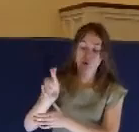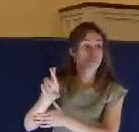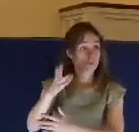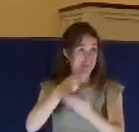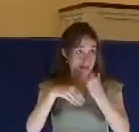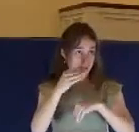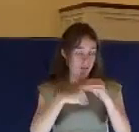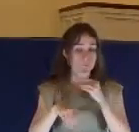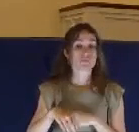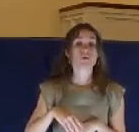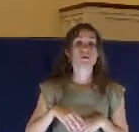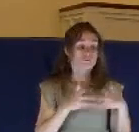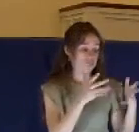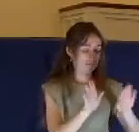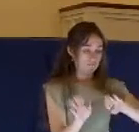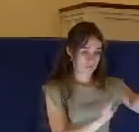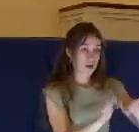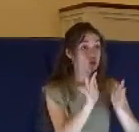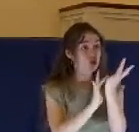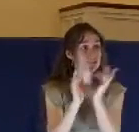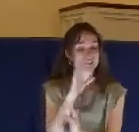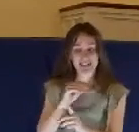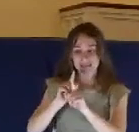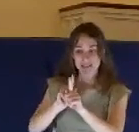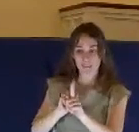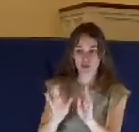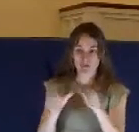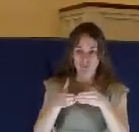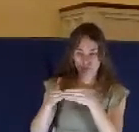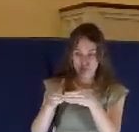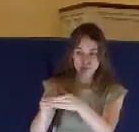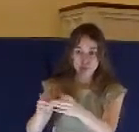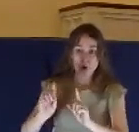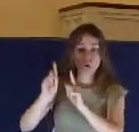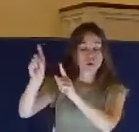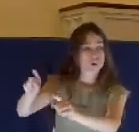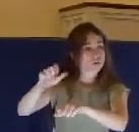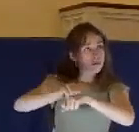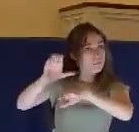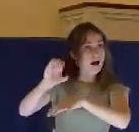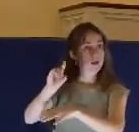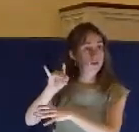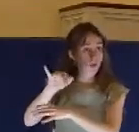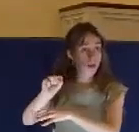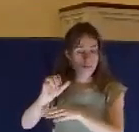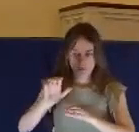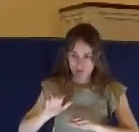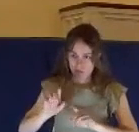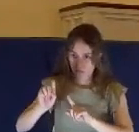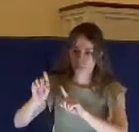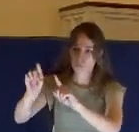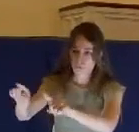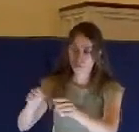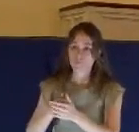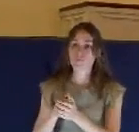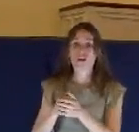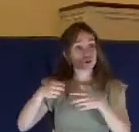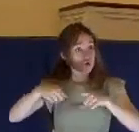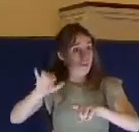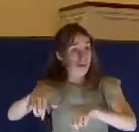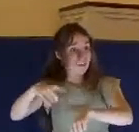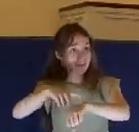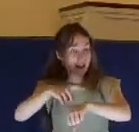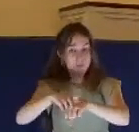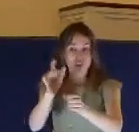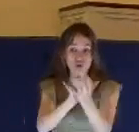leave Jerusalem. They go to the Mount of Olives. They're on their way up to the Mount of Olives. And on their way up, Jesus stops at the Garden of Gethsemane. And there he